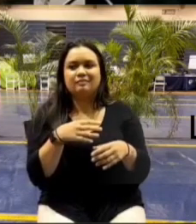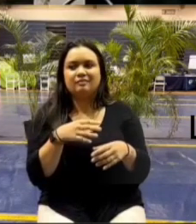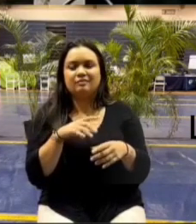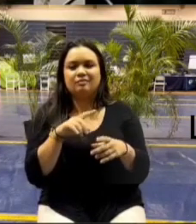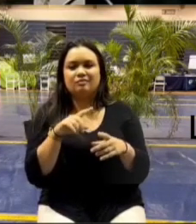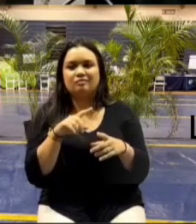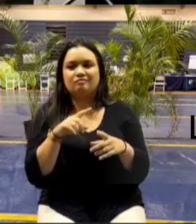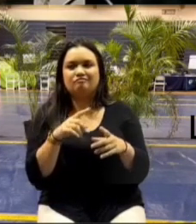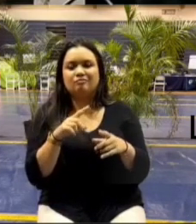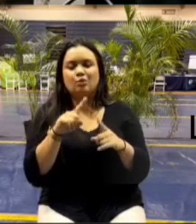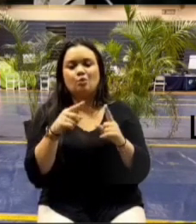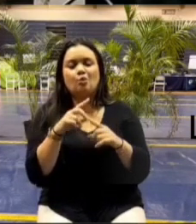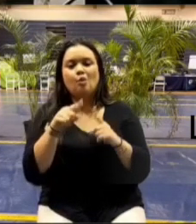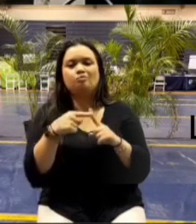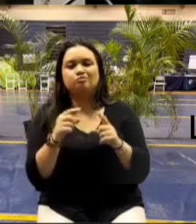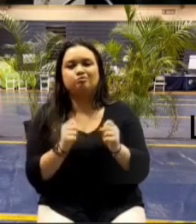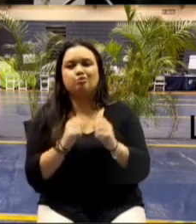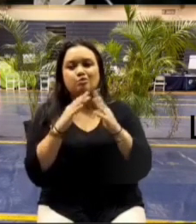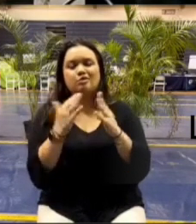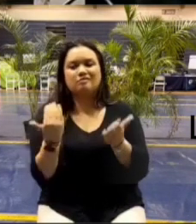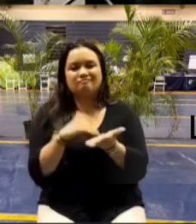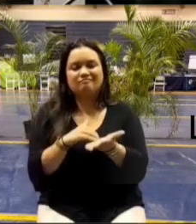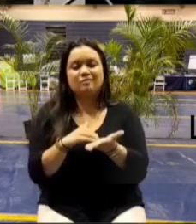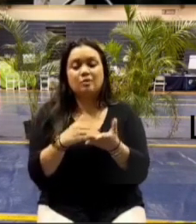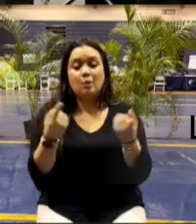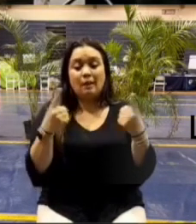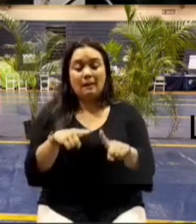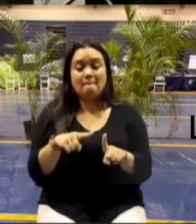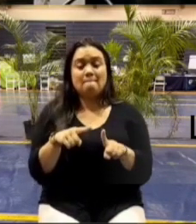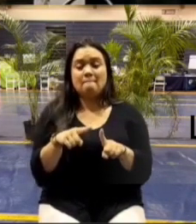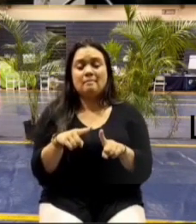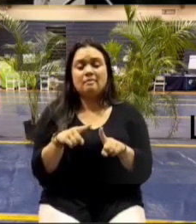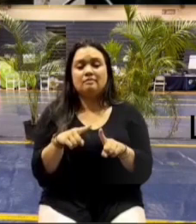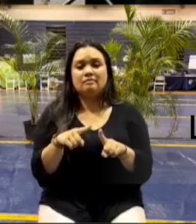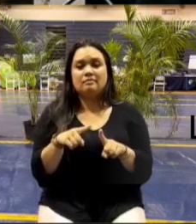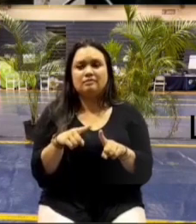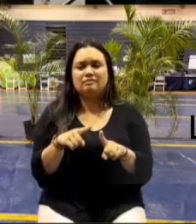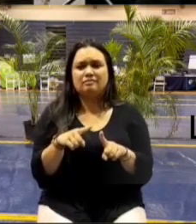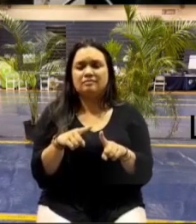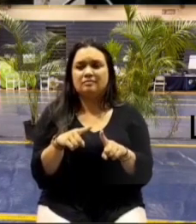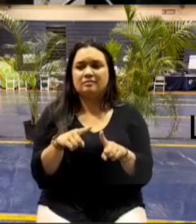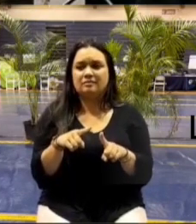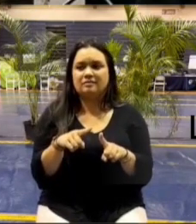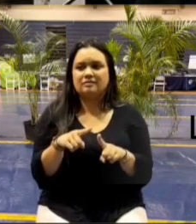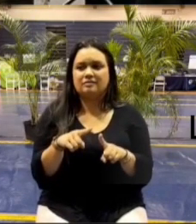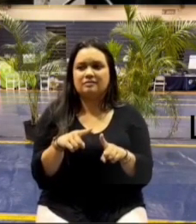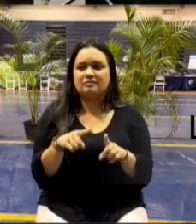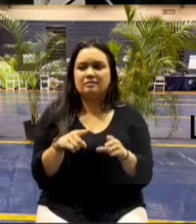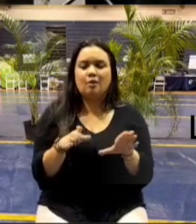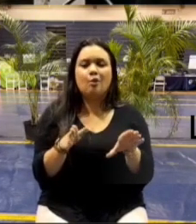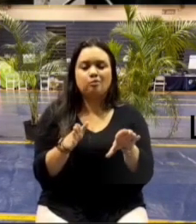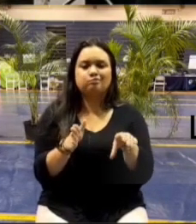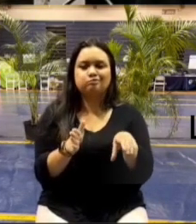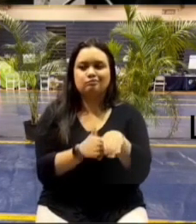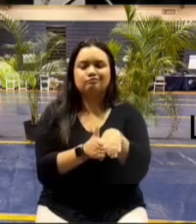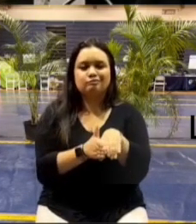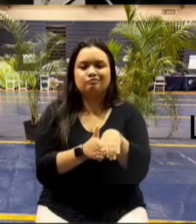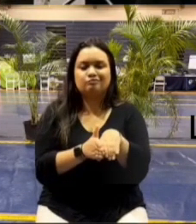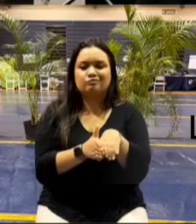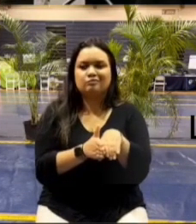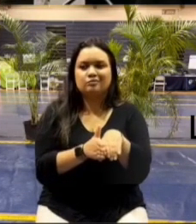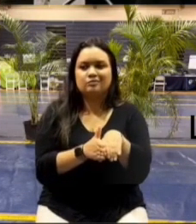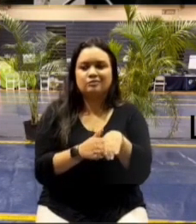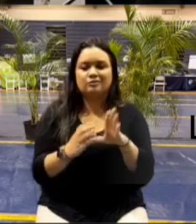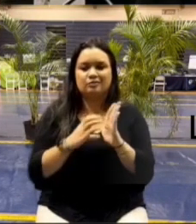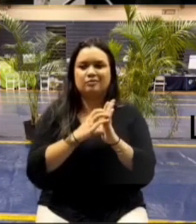connection is made uh what happens is there is a valve they'll just close it off uh they'll close up the meter box to just protect